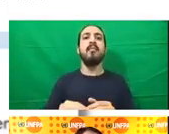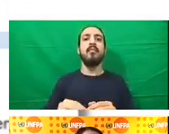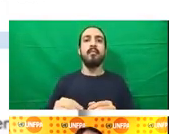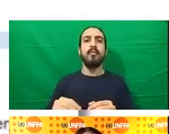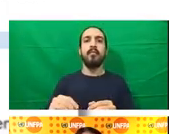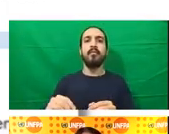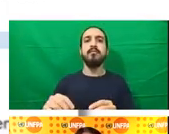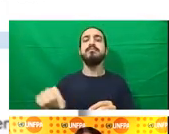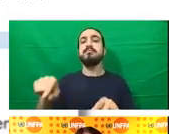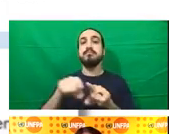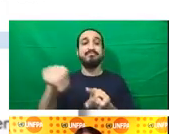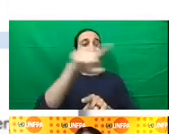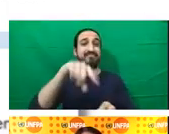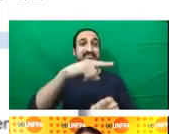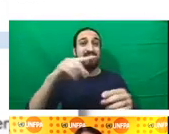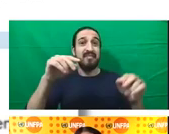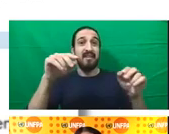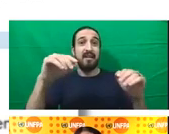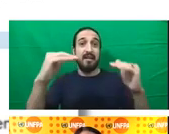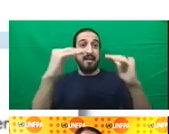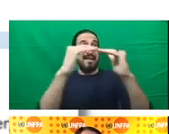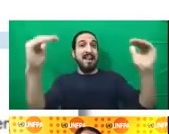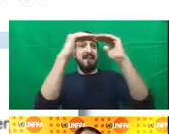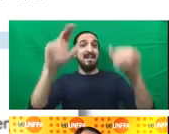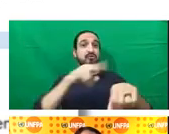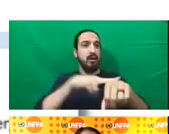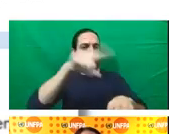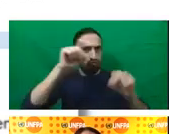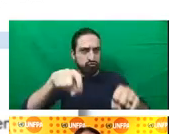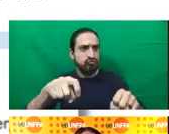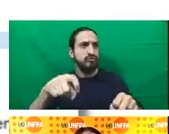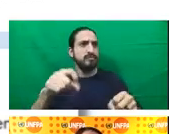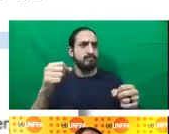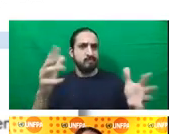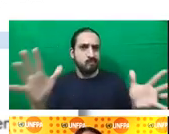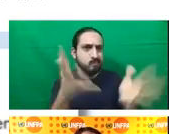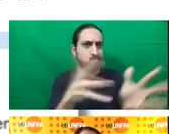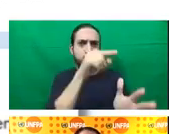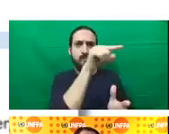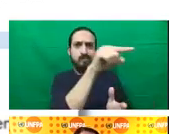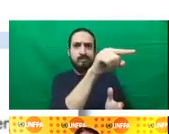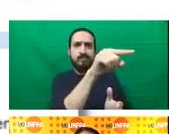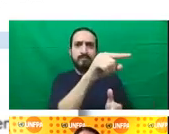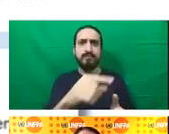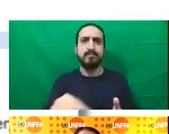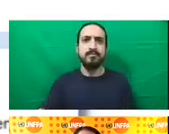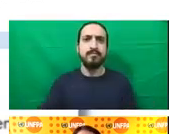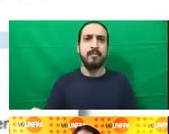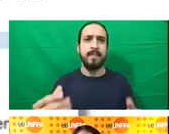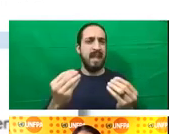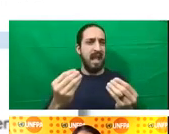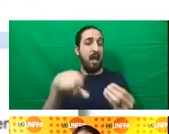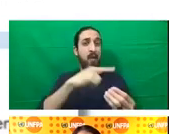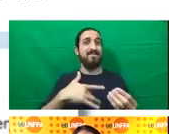that one country can put in place, as well as what are the importance of incorporating health systems. So we were able to sort of